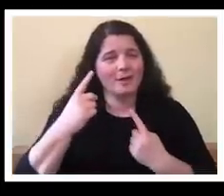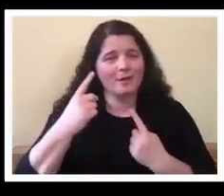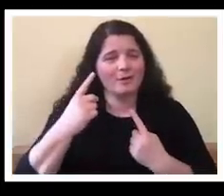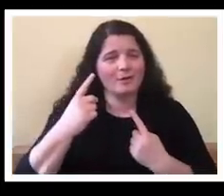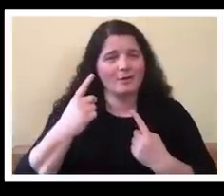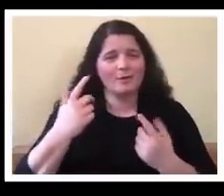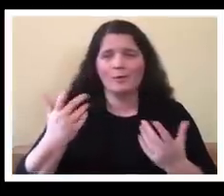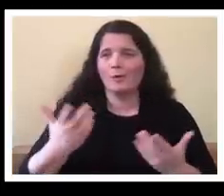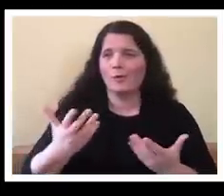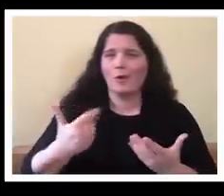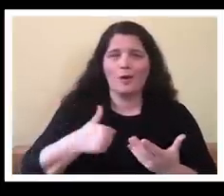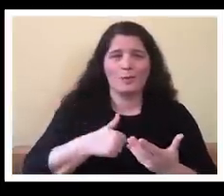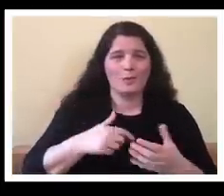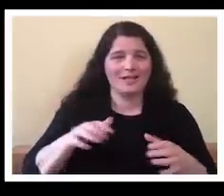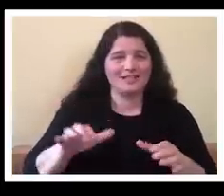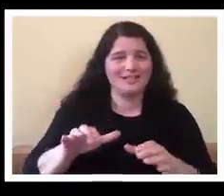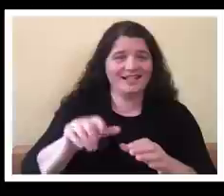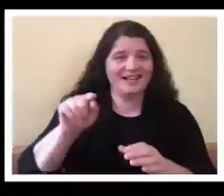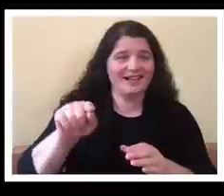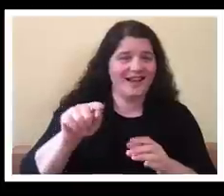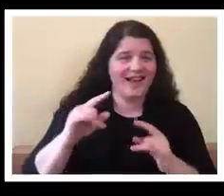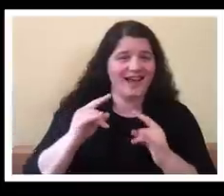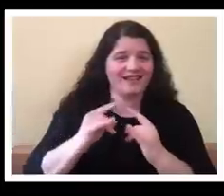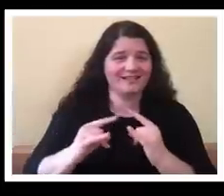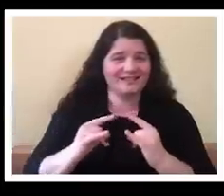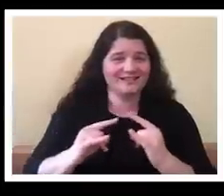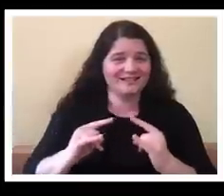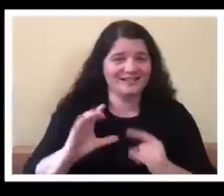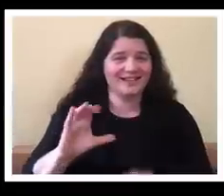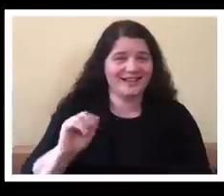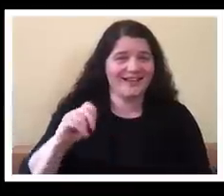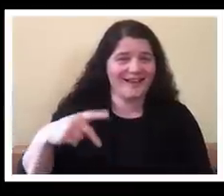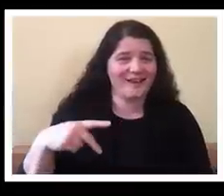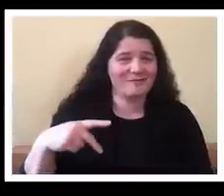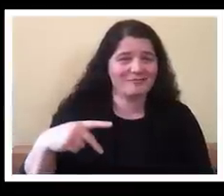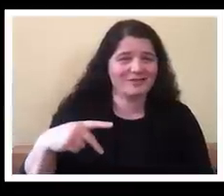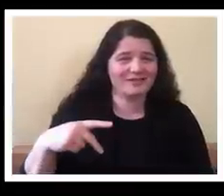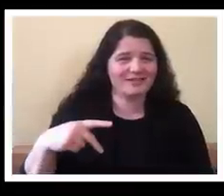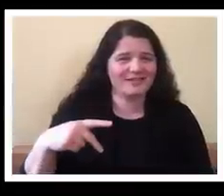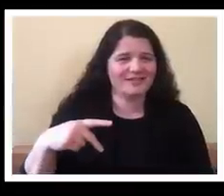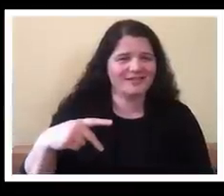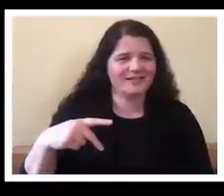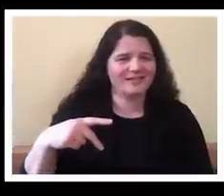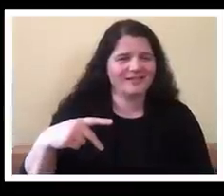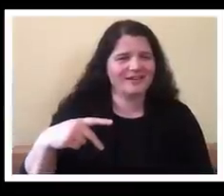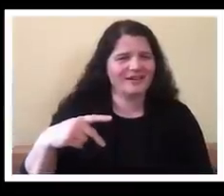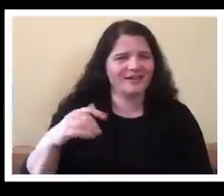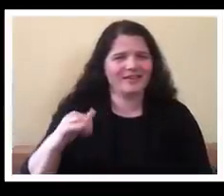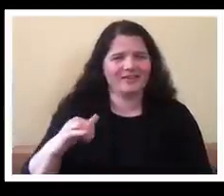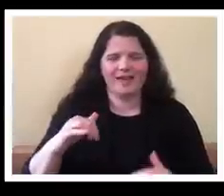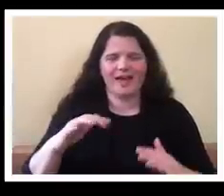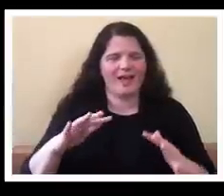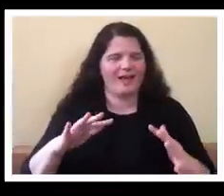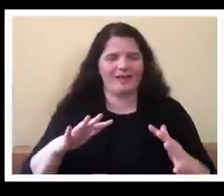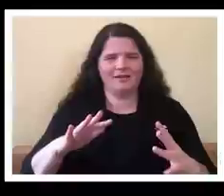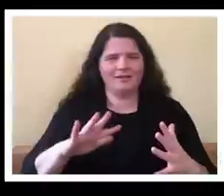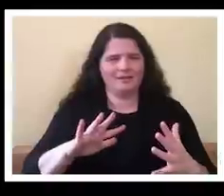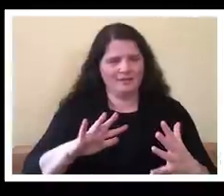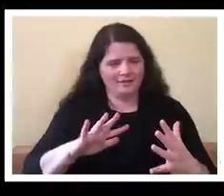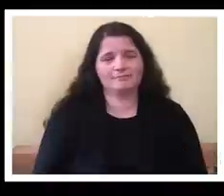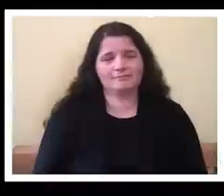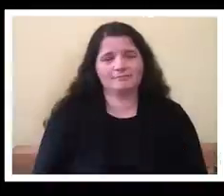when you're able to see the